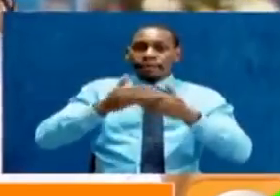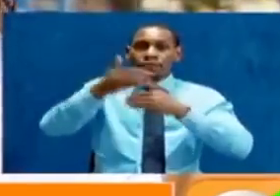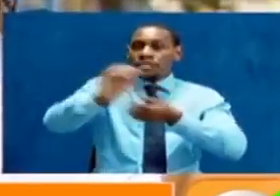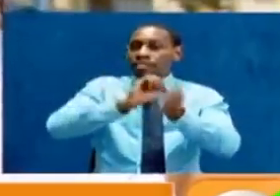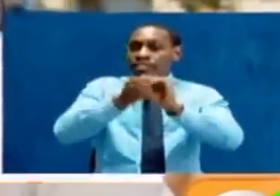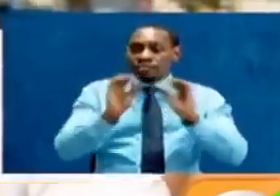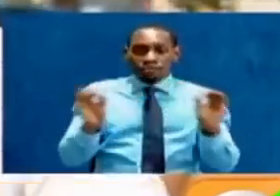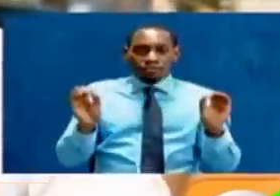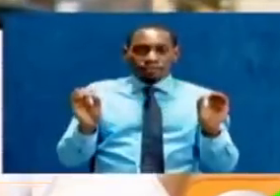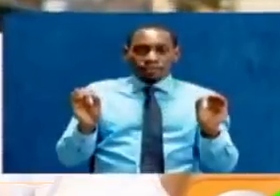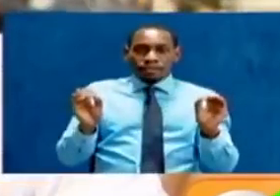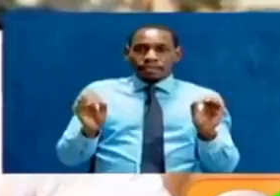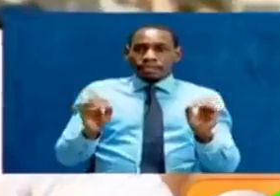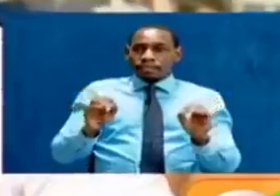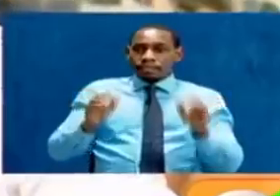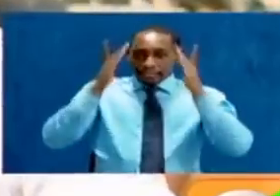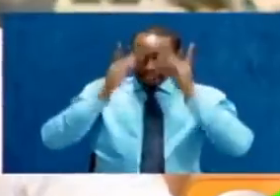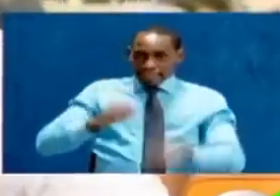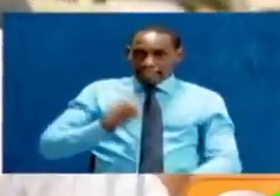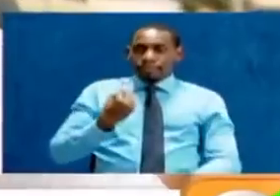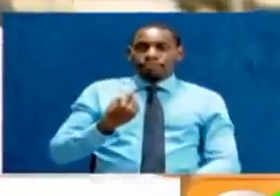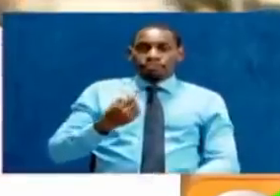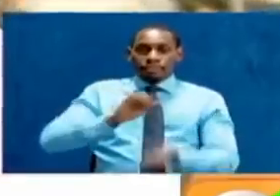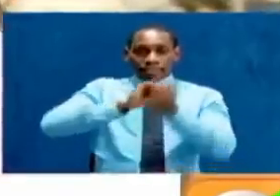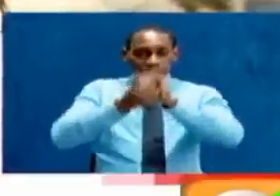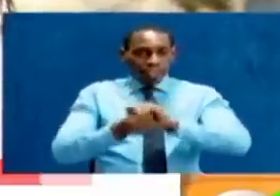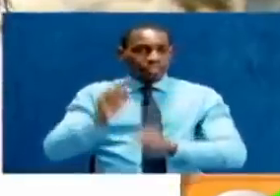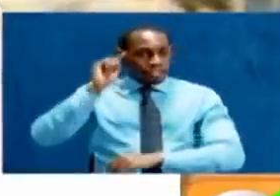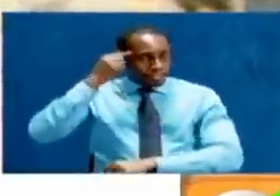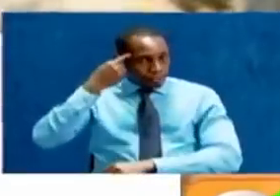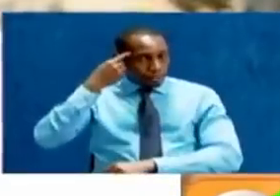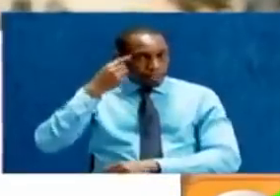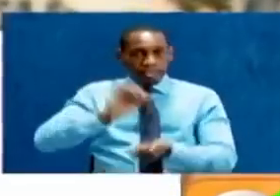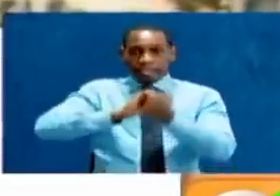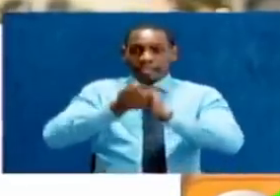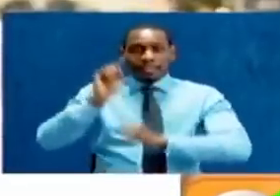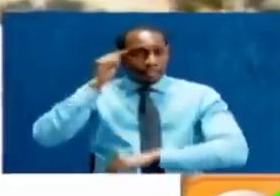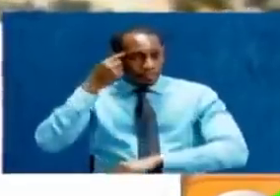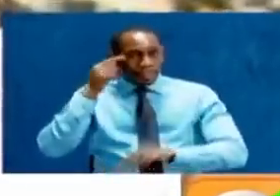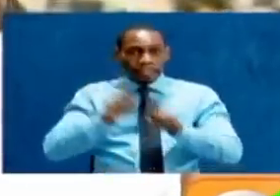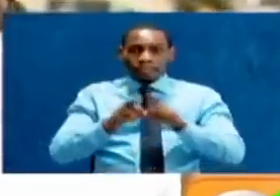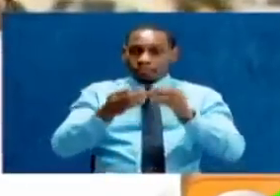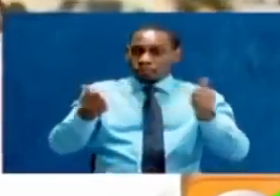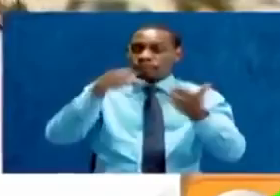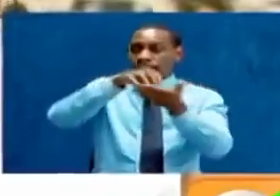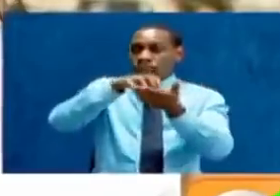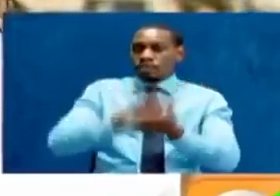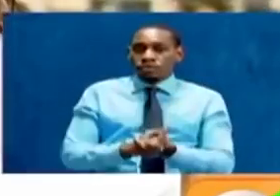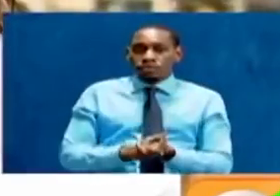look like it will change. And so, Nika Jambia, change tactic. Because you're battling this, change tactic and battle it.